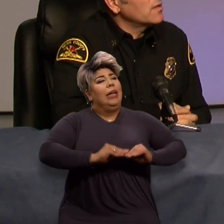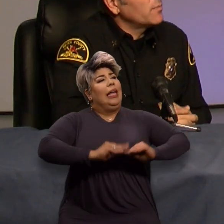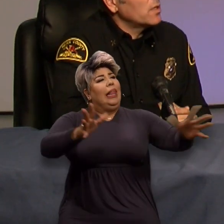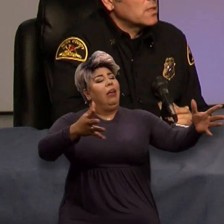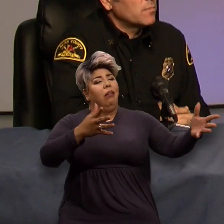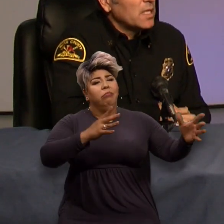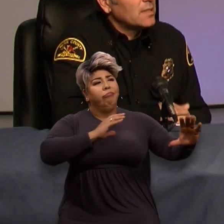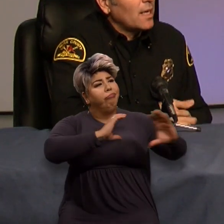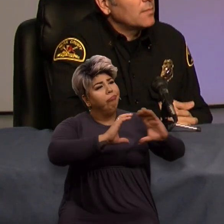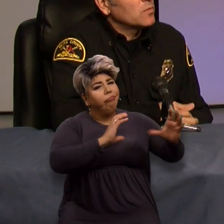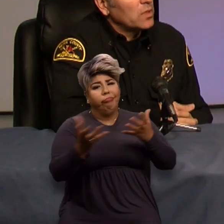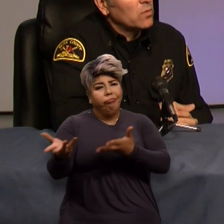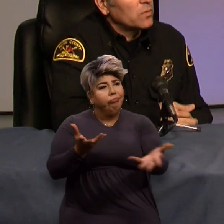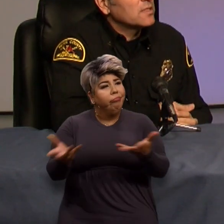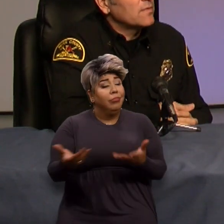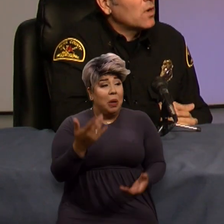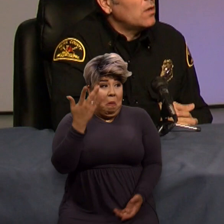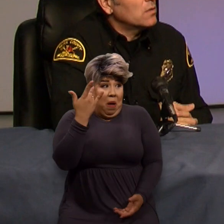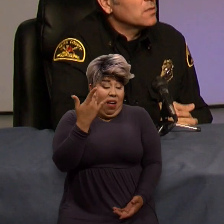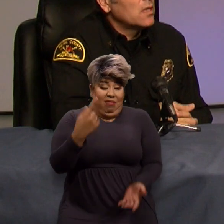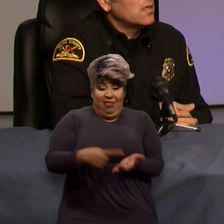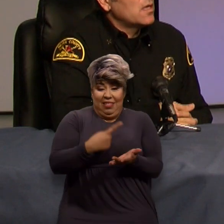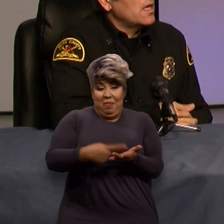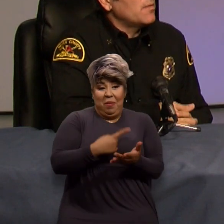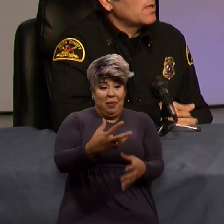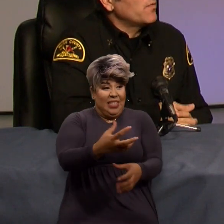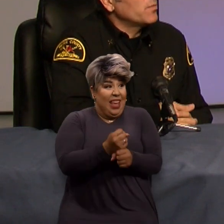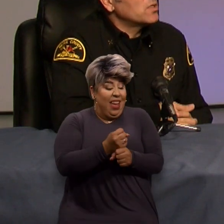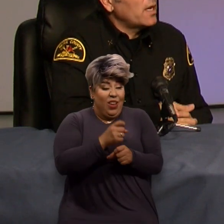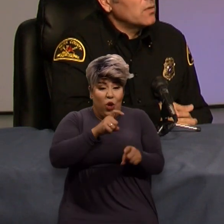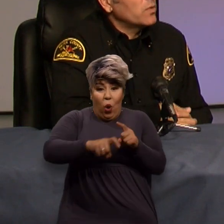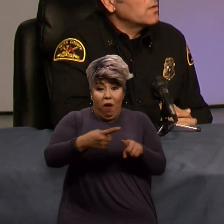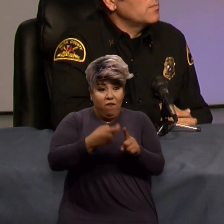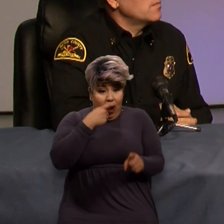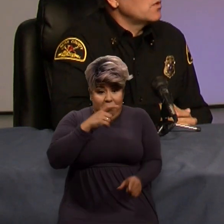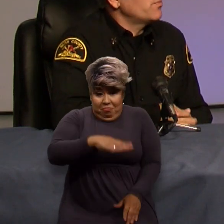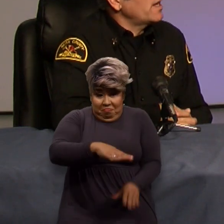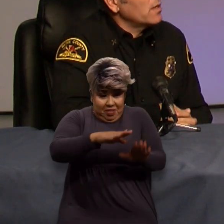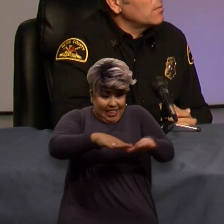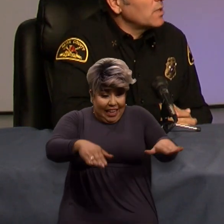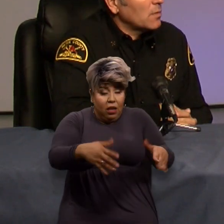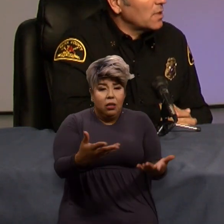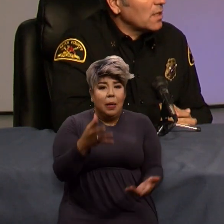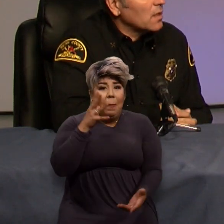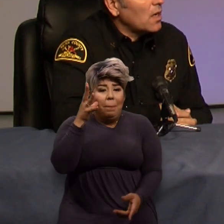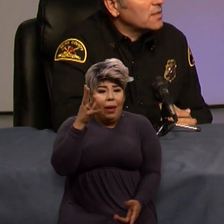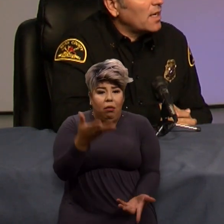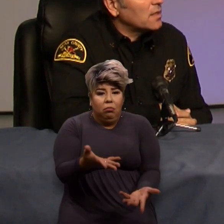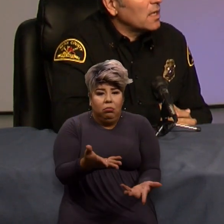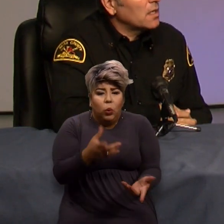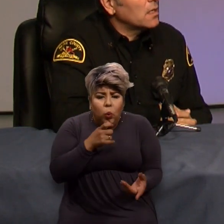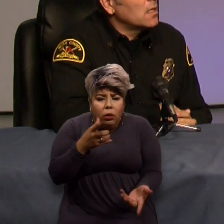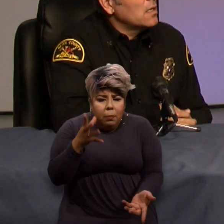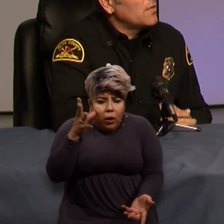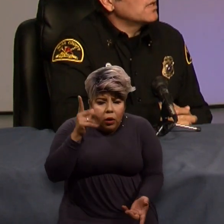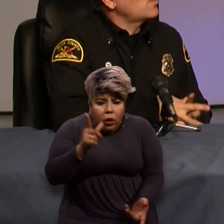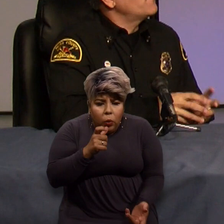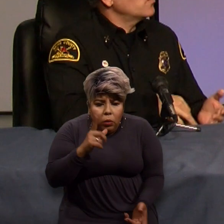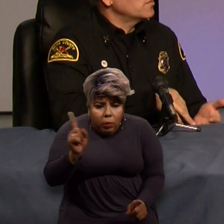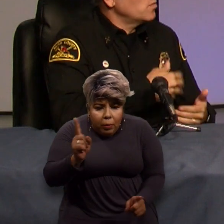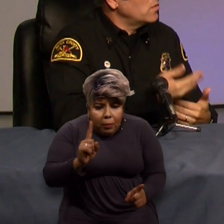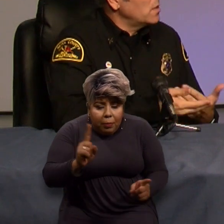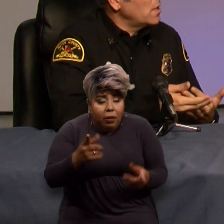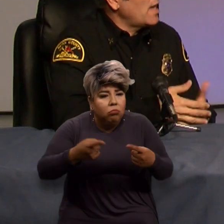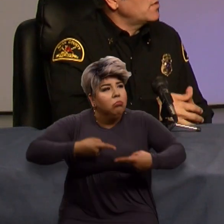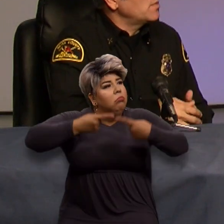be able to reach out to parents because many times we will receive calls, maybe from a child with no parent being able to get in contact. And then